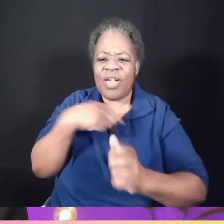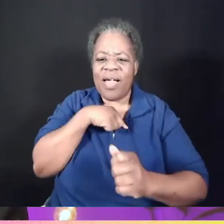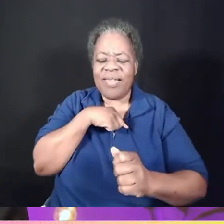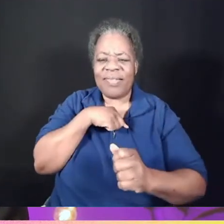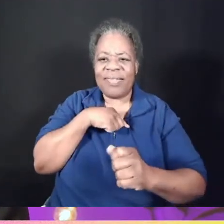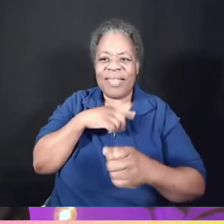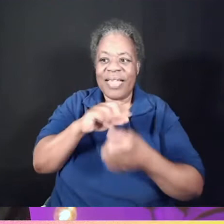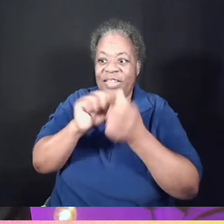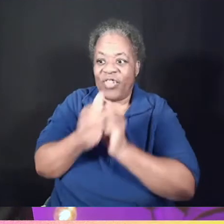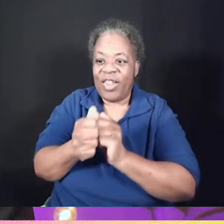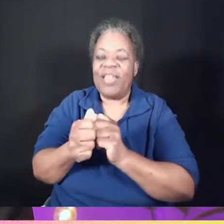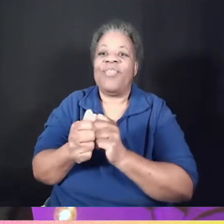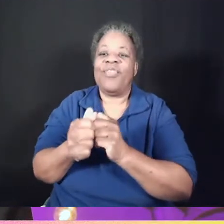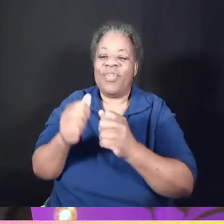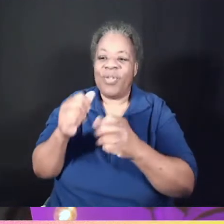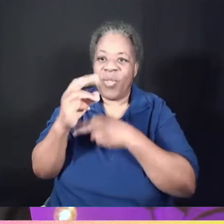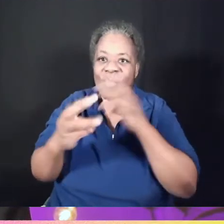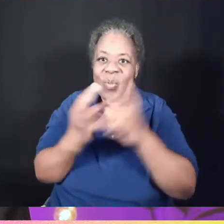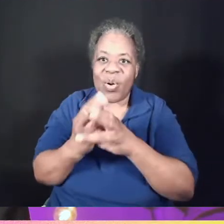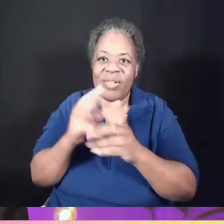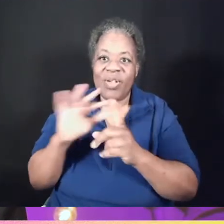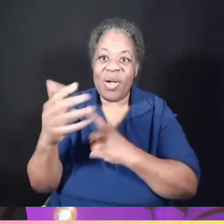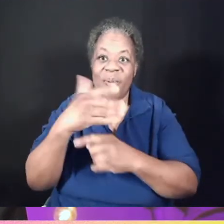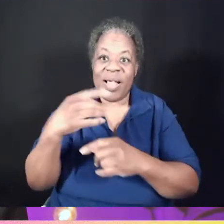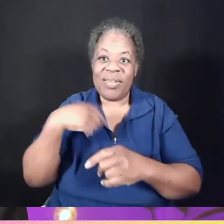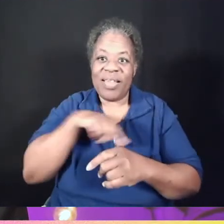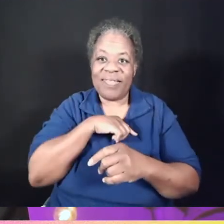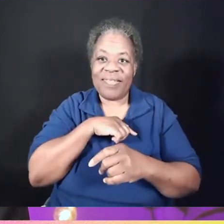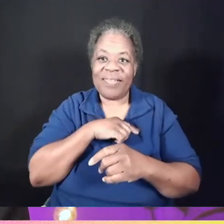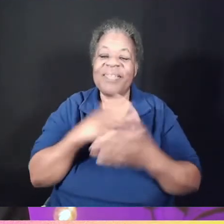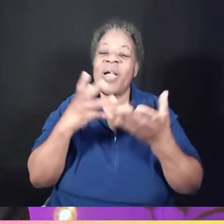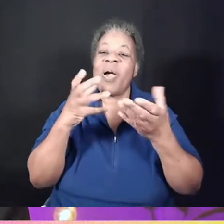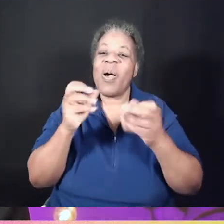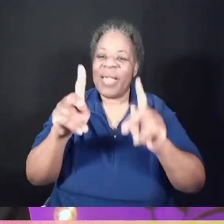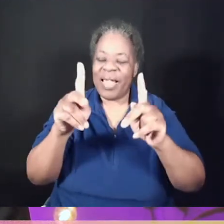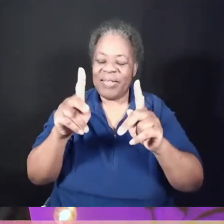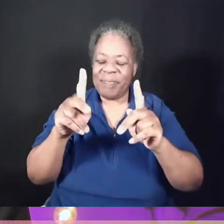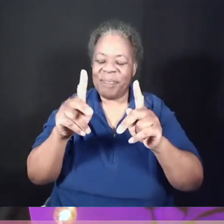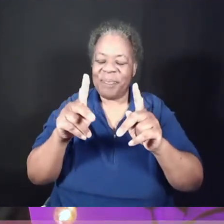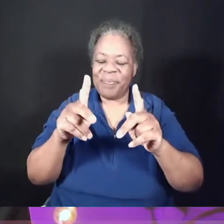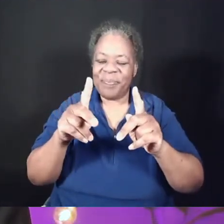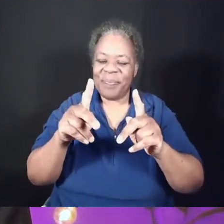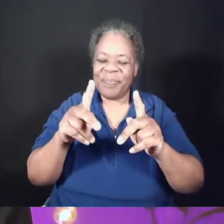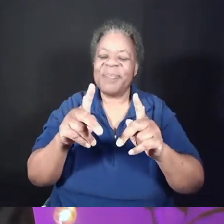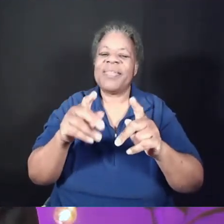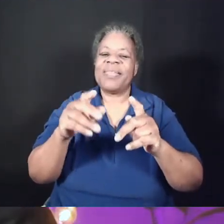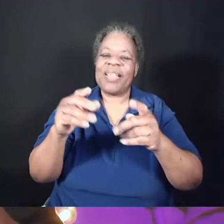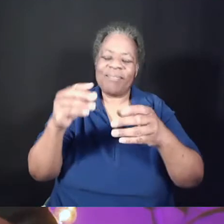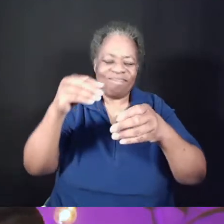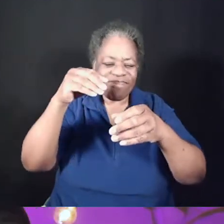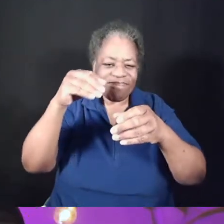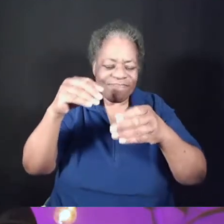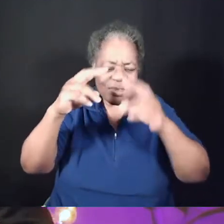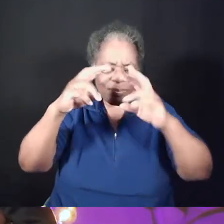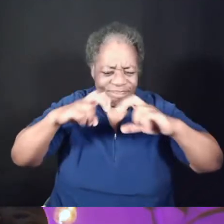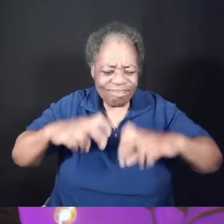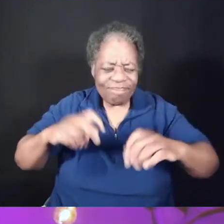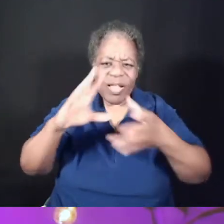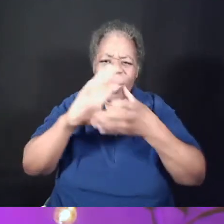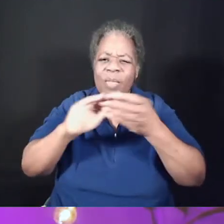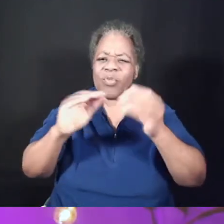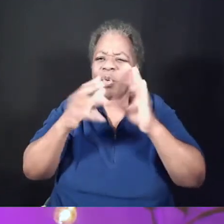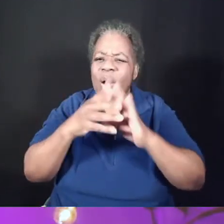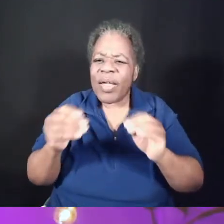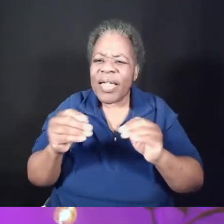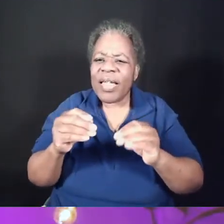around us? So with all that said, let's jump into this story at a critical moment. What we're going to do is we're going to kind of